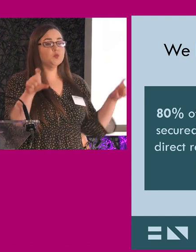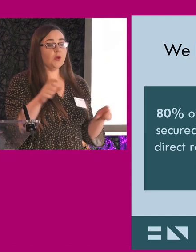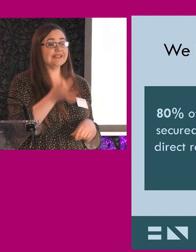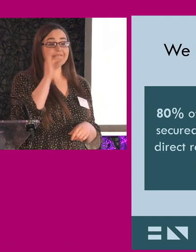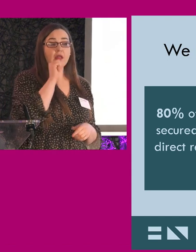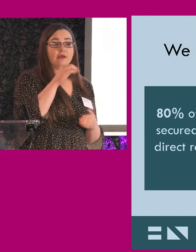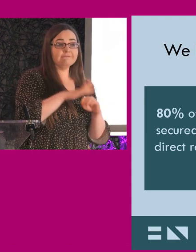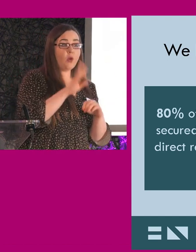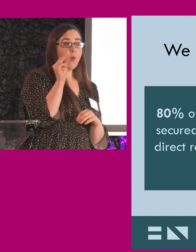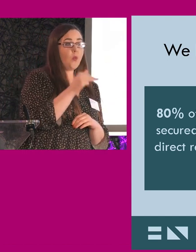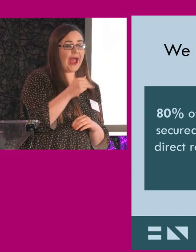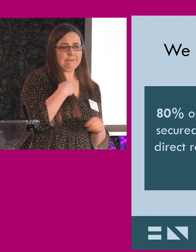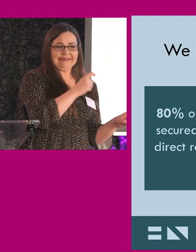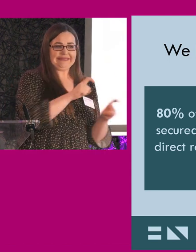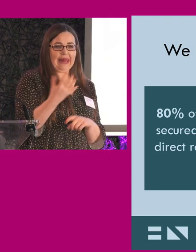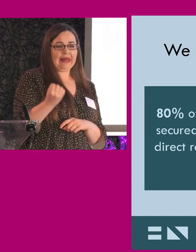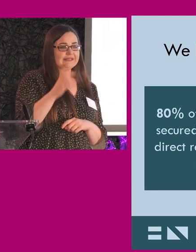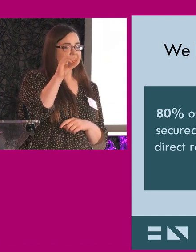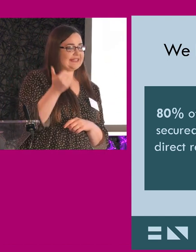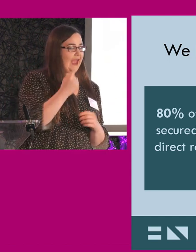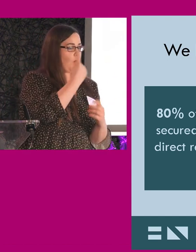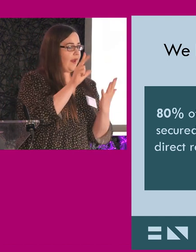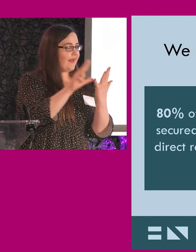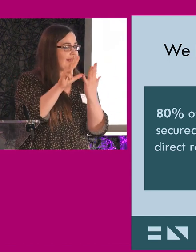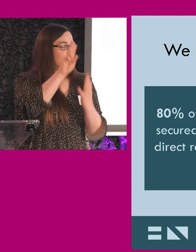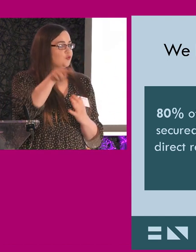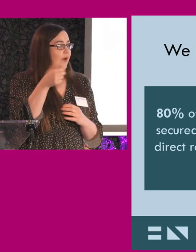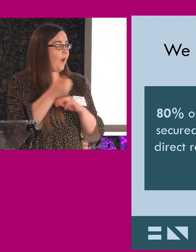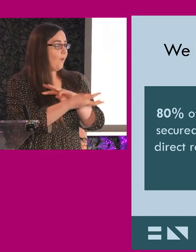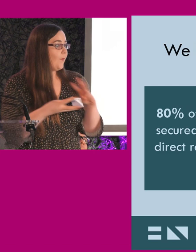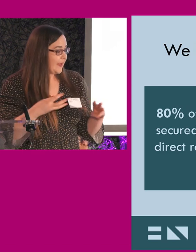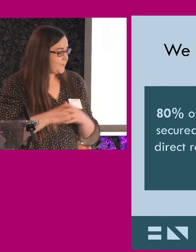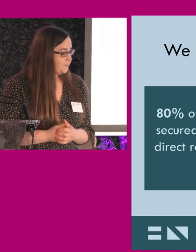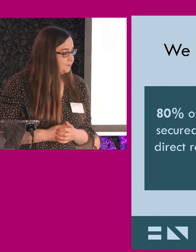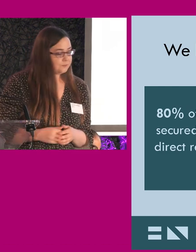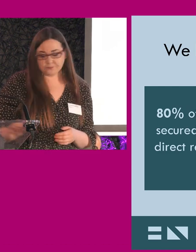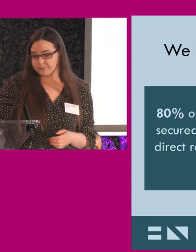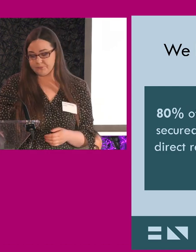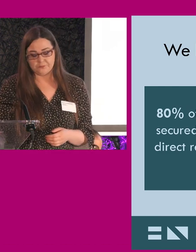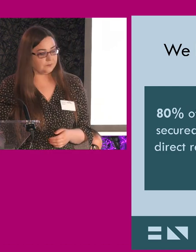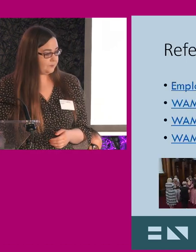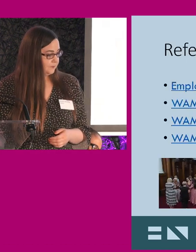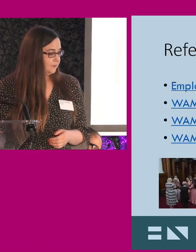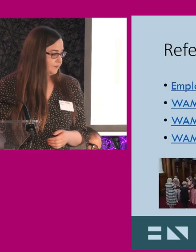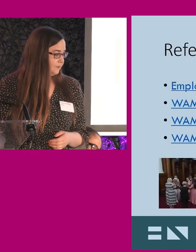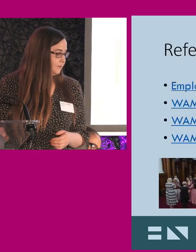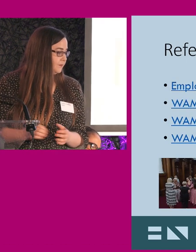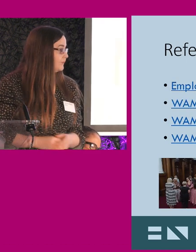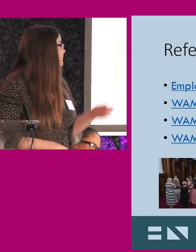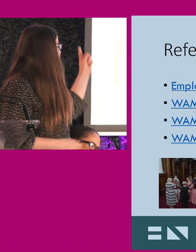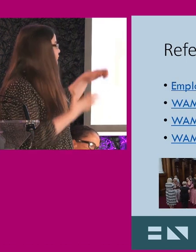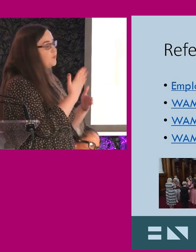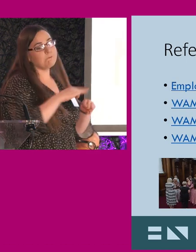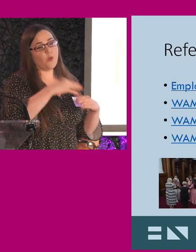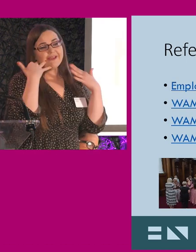The second one then has said, if it wasn't for WAM, that they would still maybe on their disability allowance of 180 euro a week, 188 euro